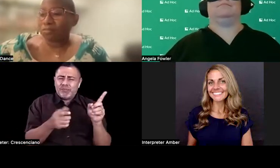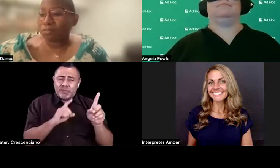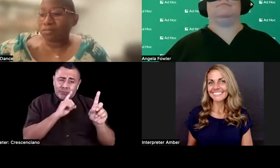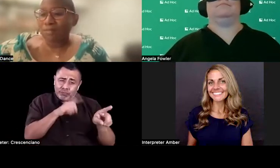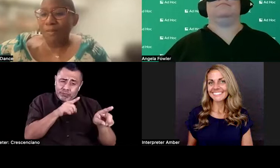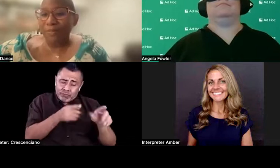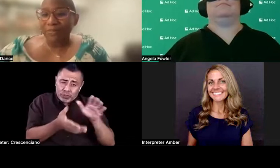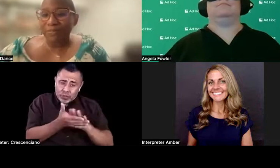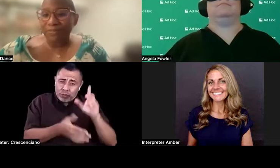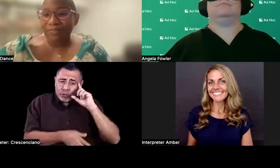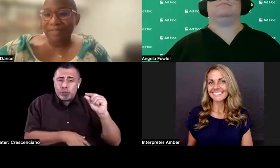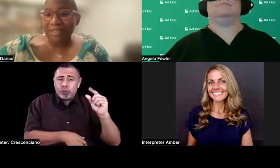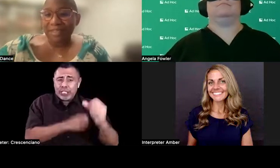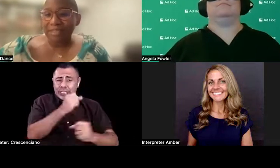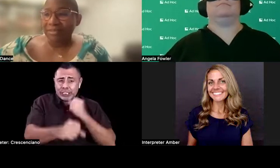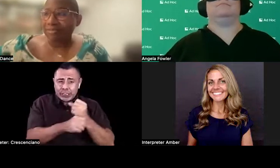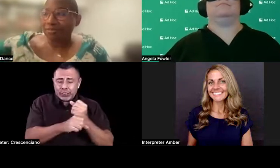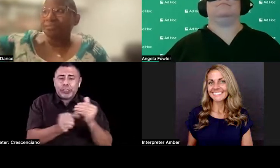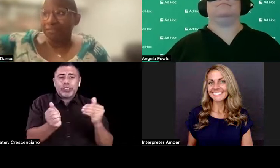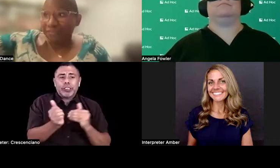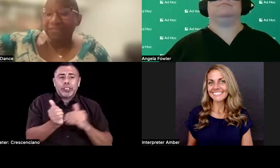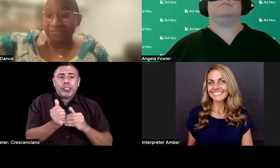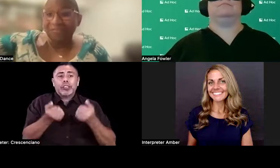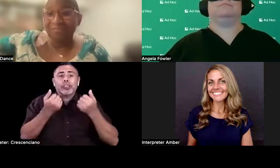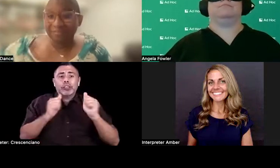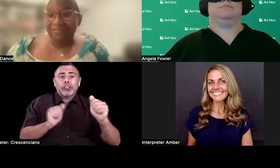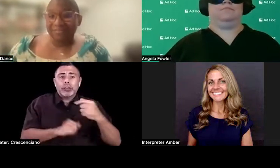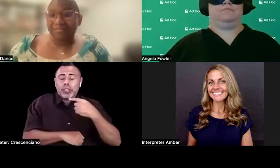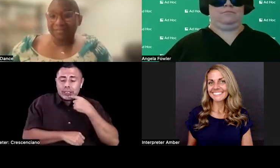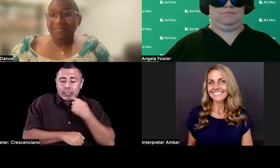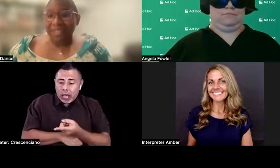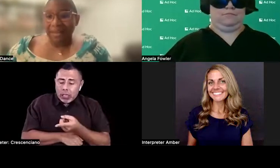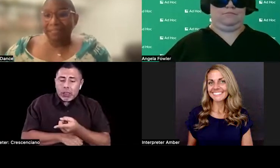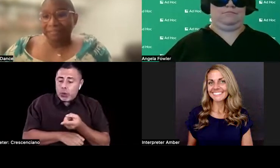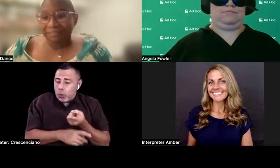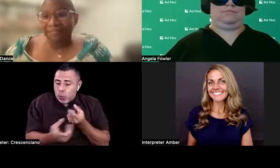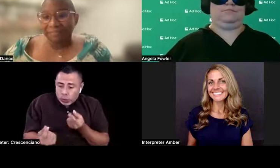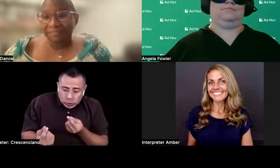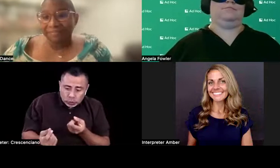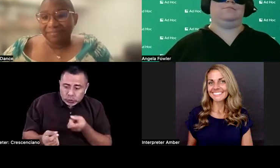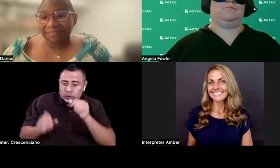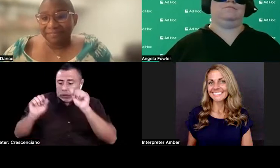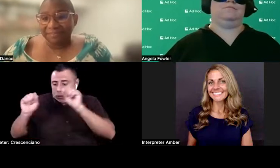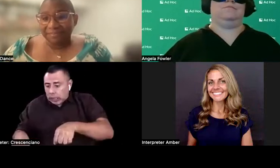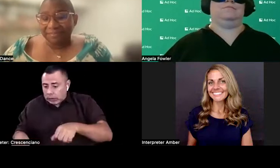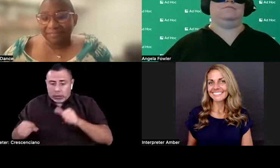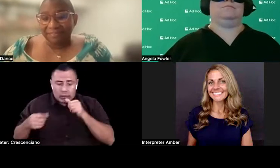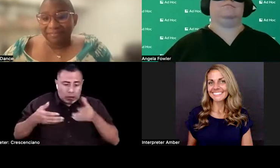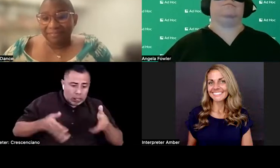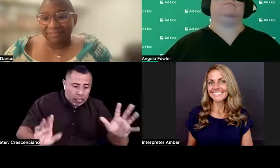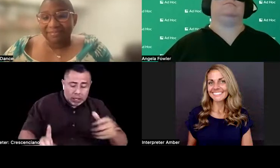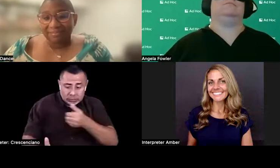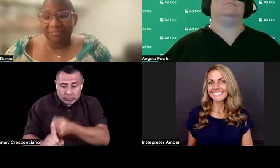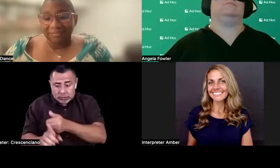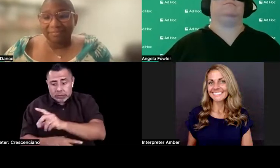shouldn't do to a patient that has the disability their entire life. So it's a, it's a, I mean, it's a